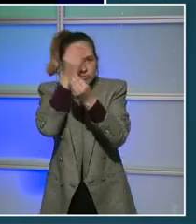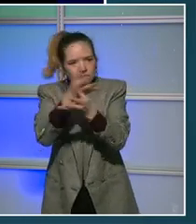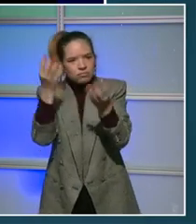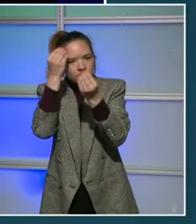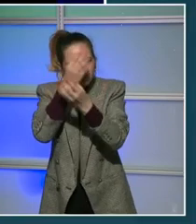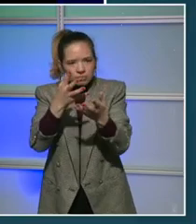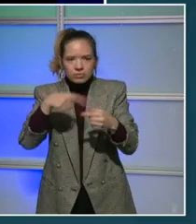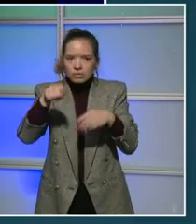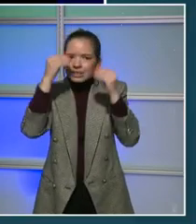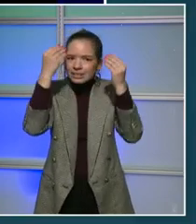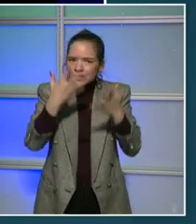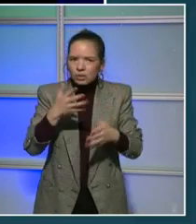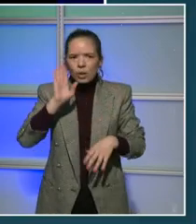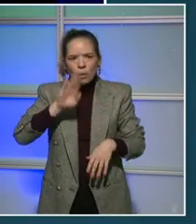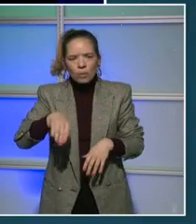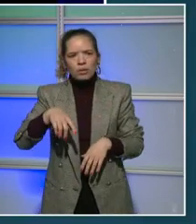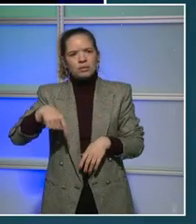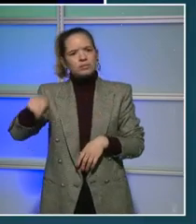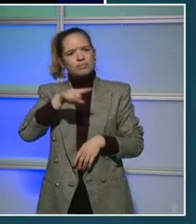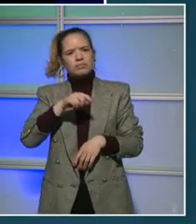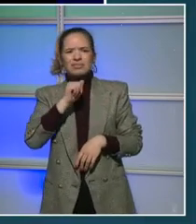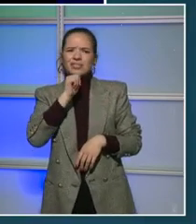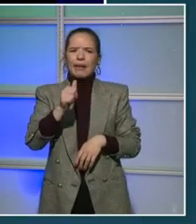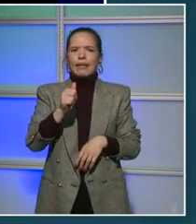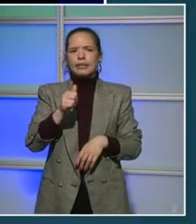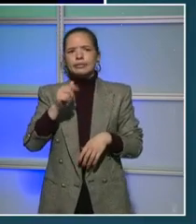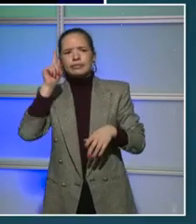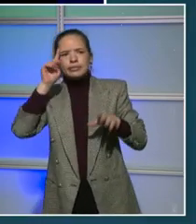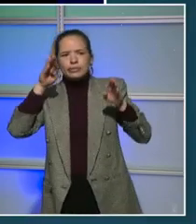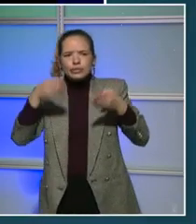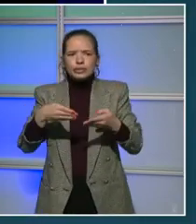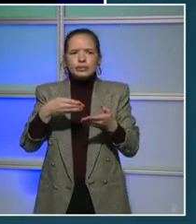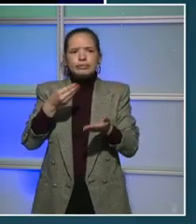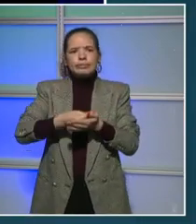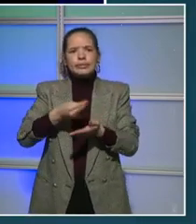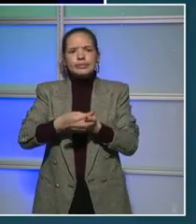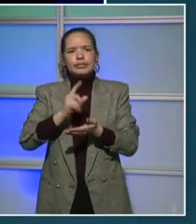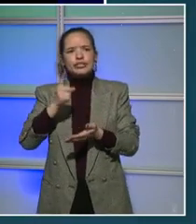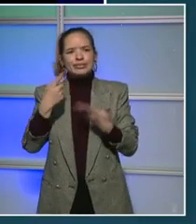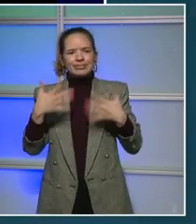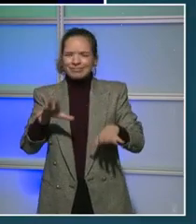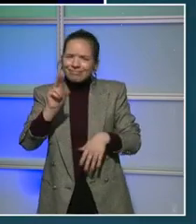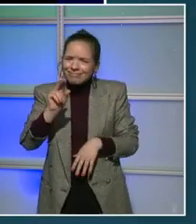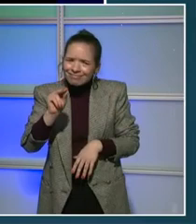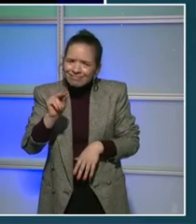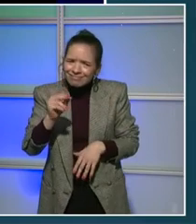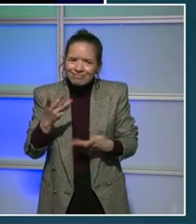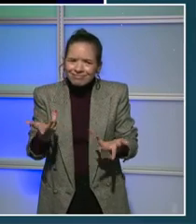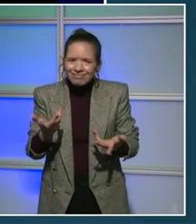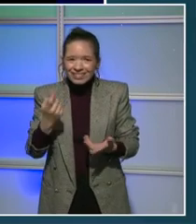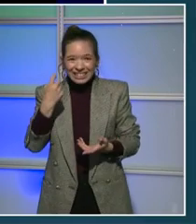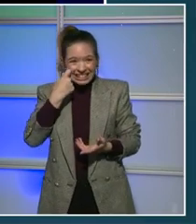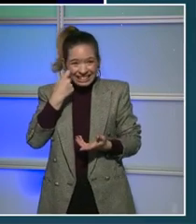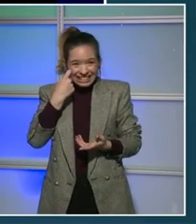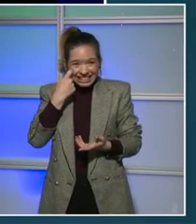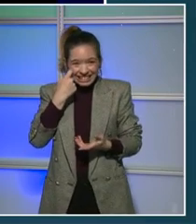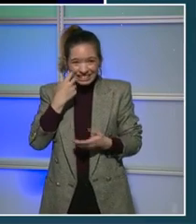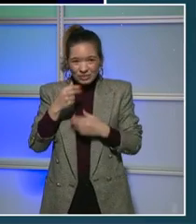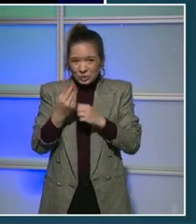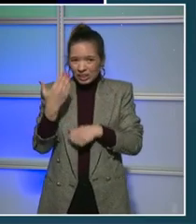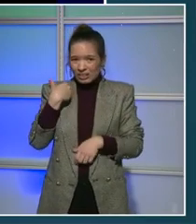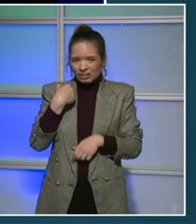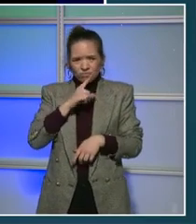that they're not in it for the money. And this has been a tough couple of years for them, for them